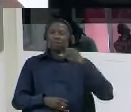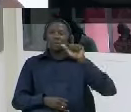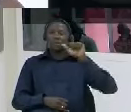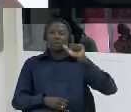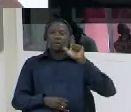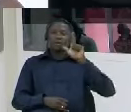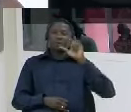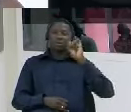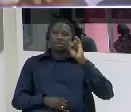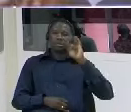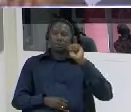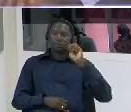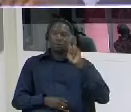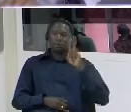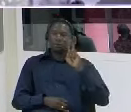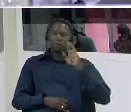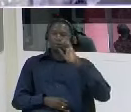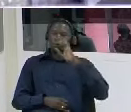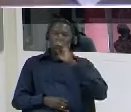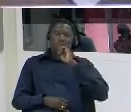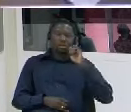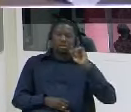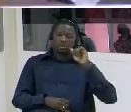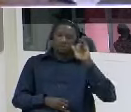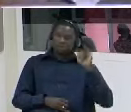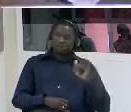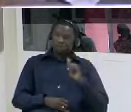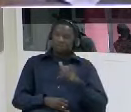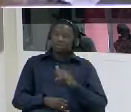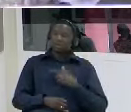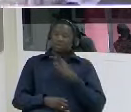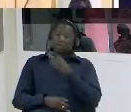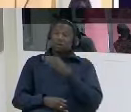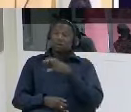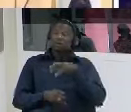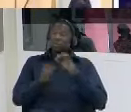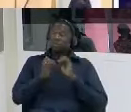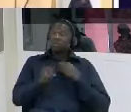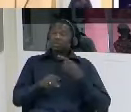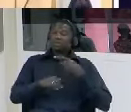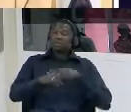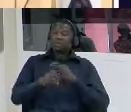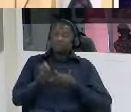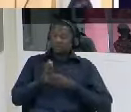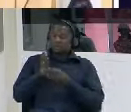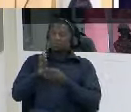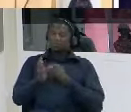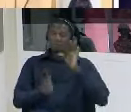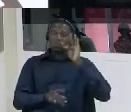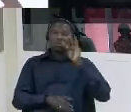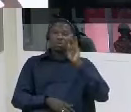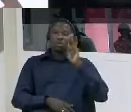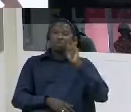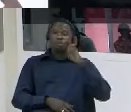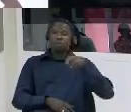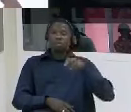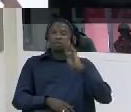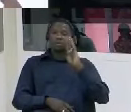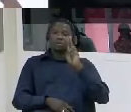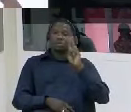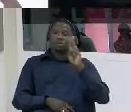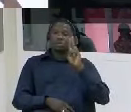the leadership of tumble tamba towards the nia headquarters but since then they were never come back